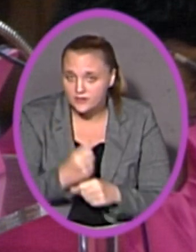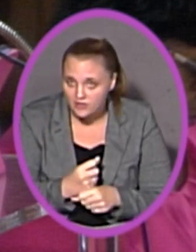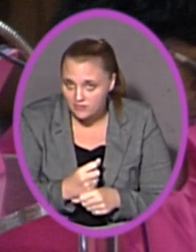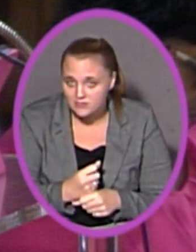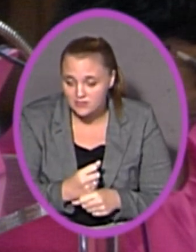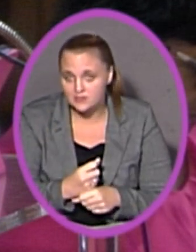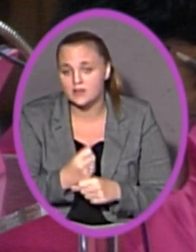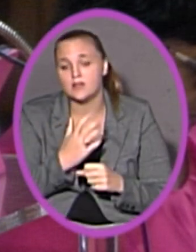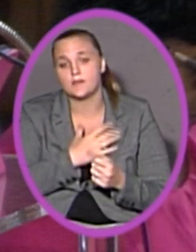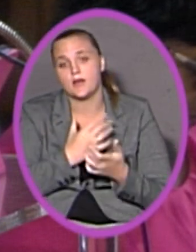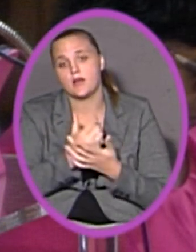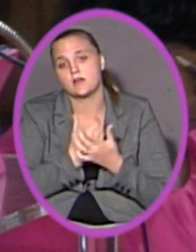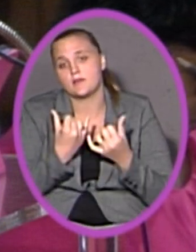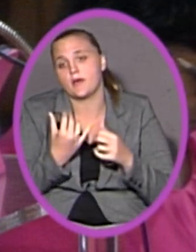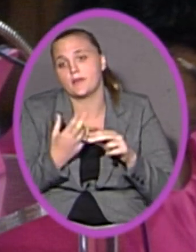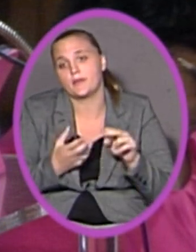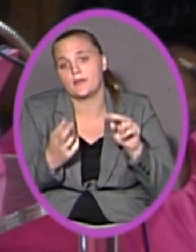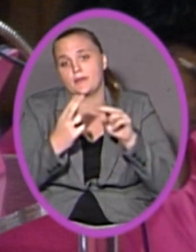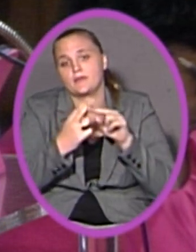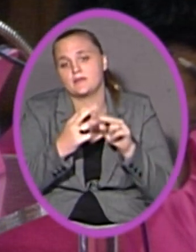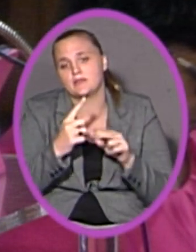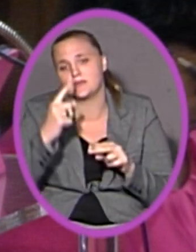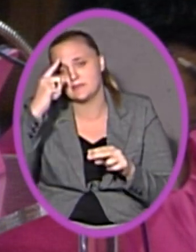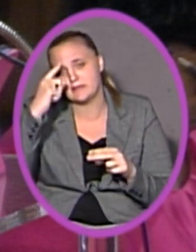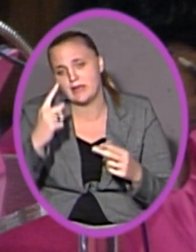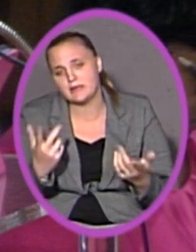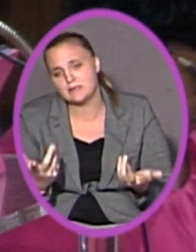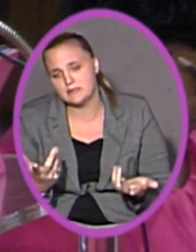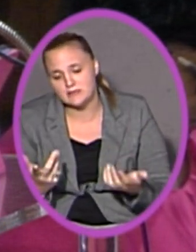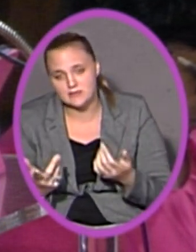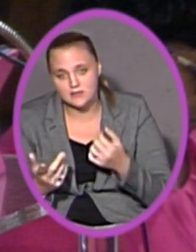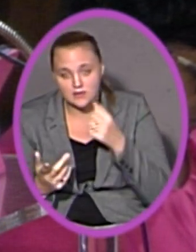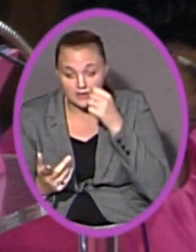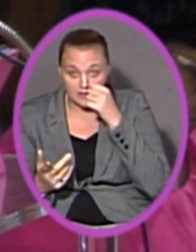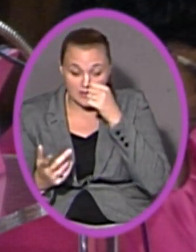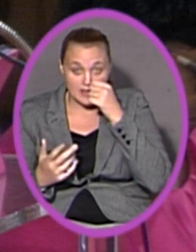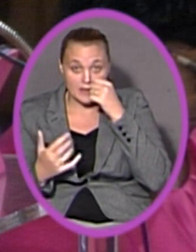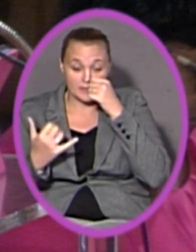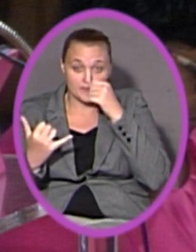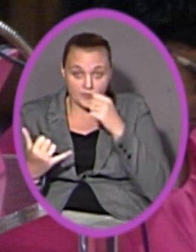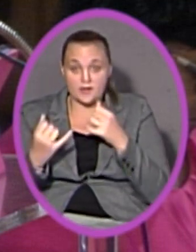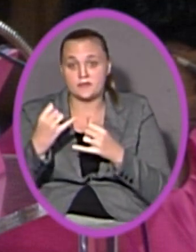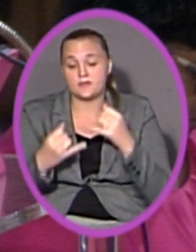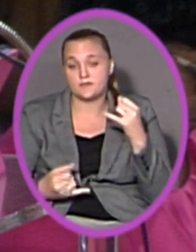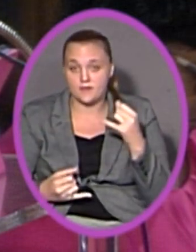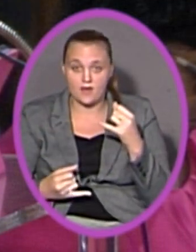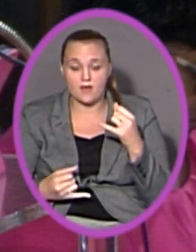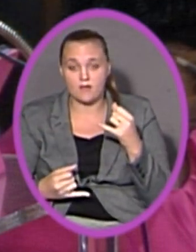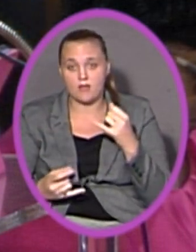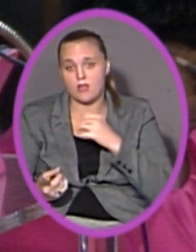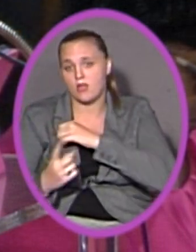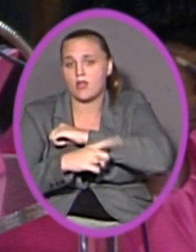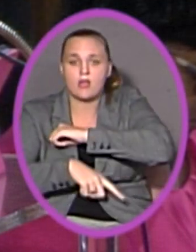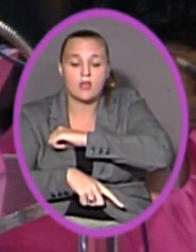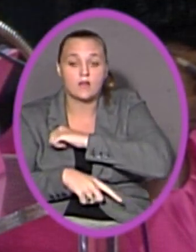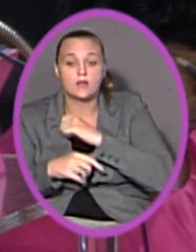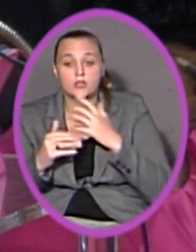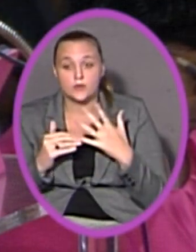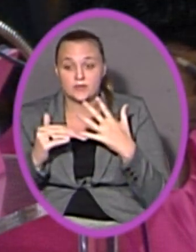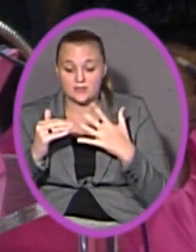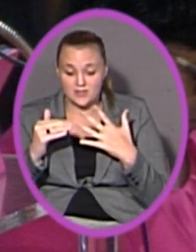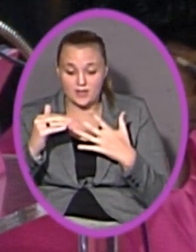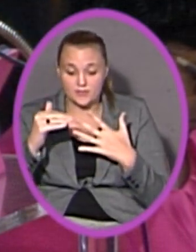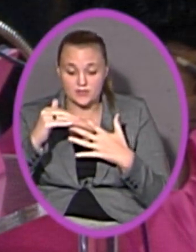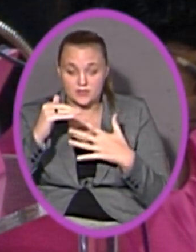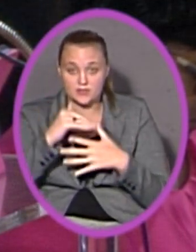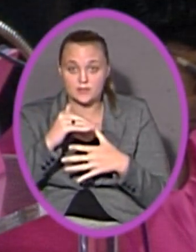income has increased amounts to pennies. And now, as a final slap in the face, those steps that I bank on